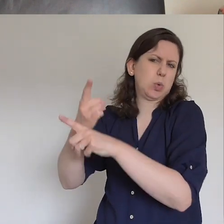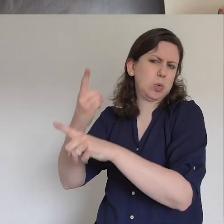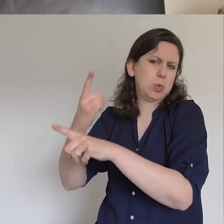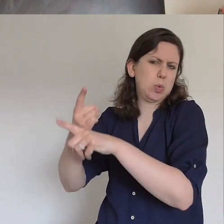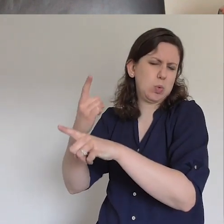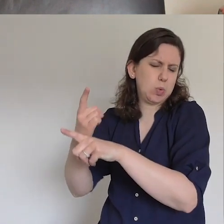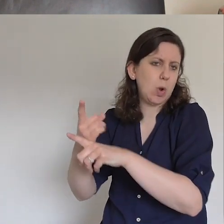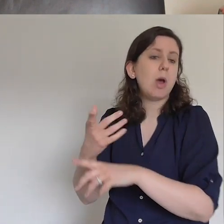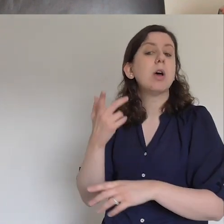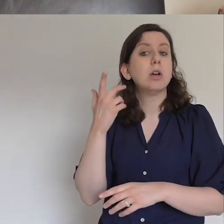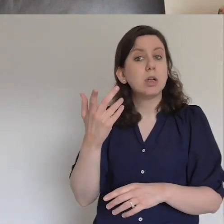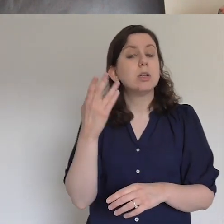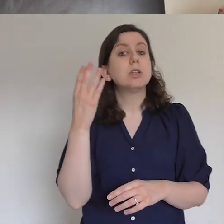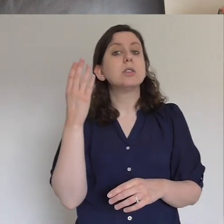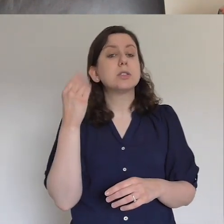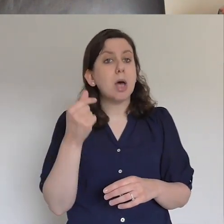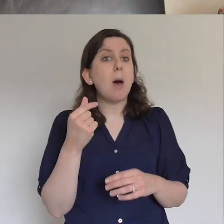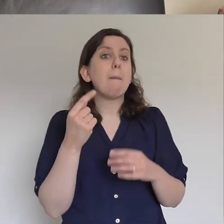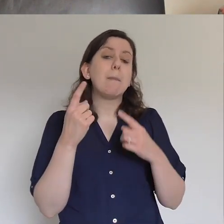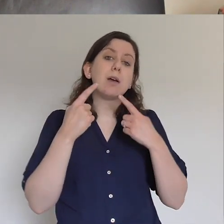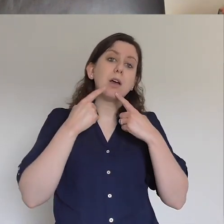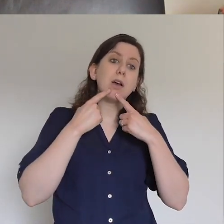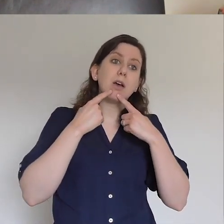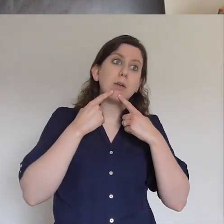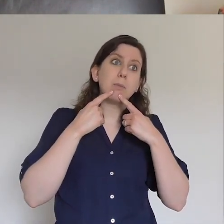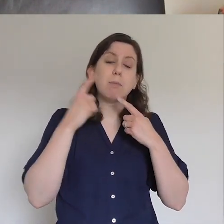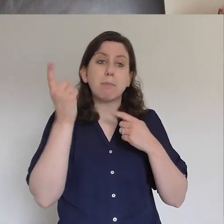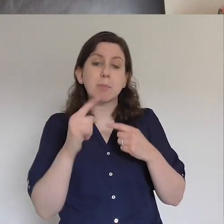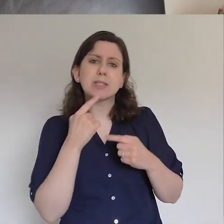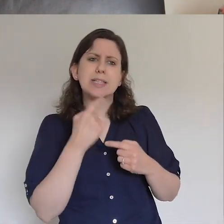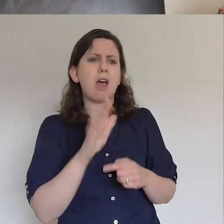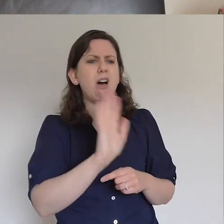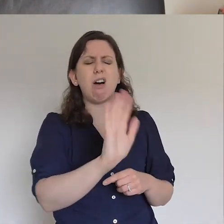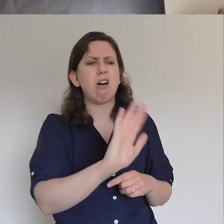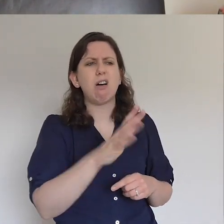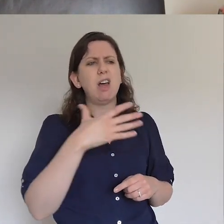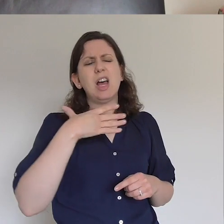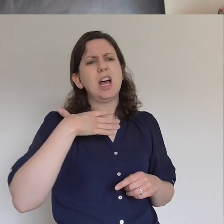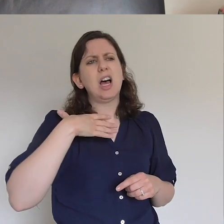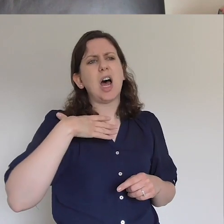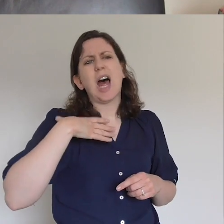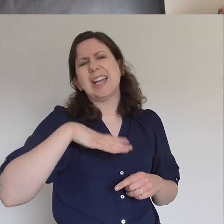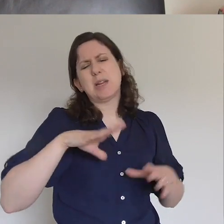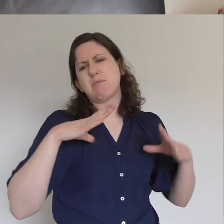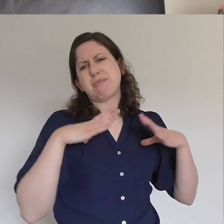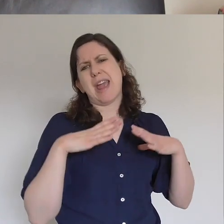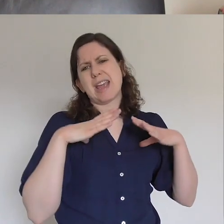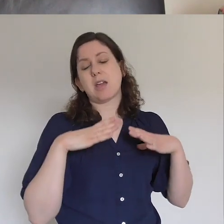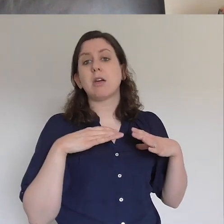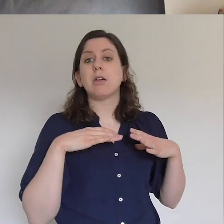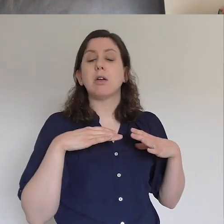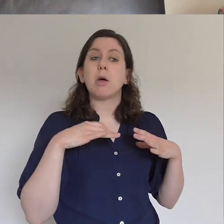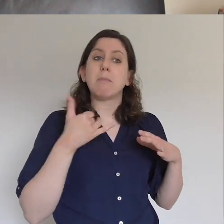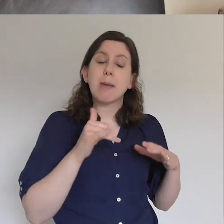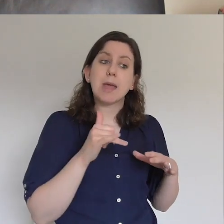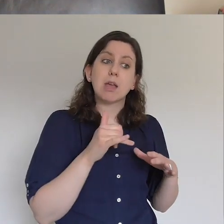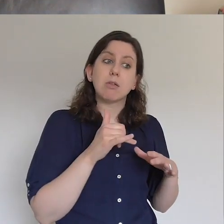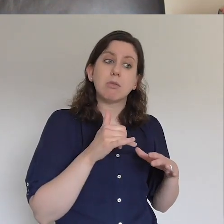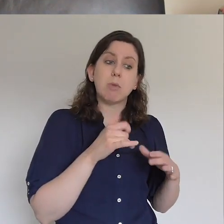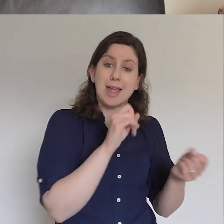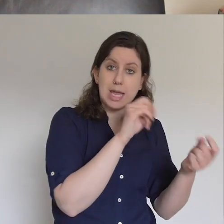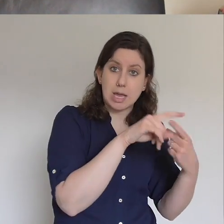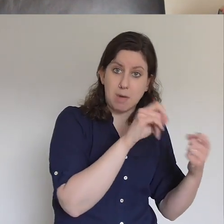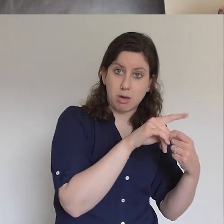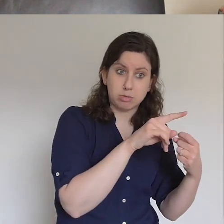stop talking about Jesus or am I going to time off email? I want time off the email but you don't take time off sharing. All of us have to share in some way. And I think we need to get